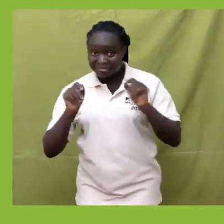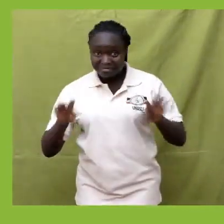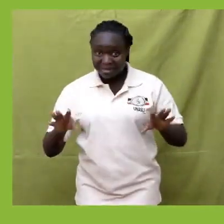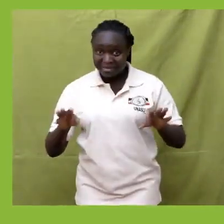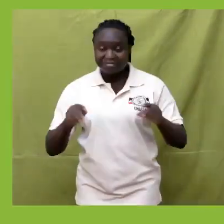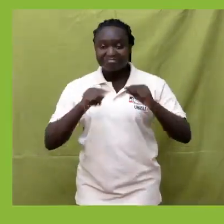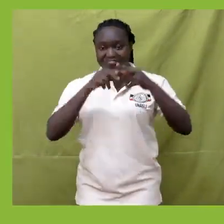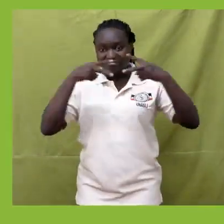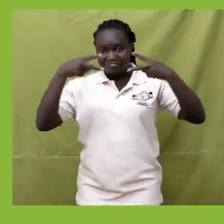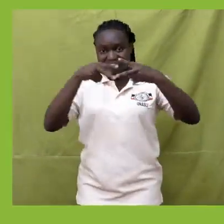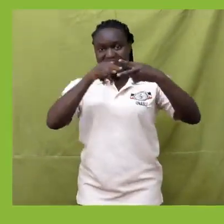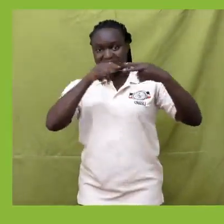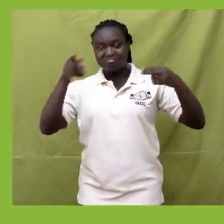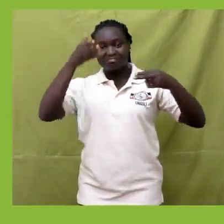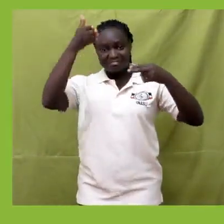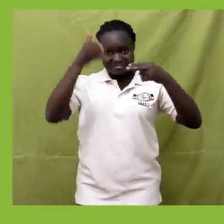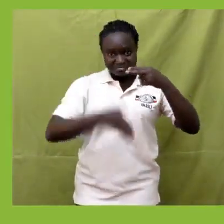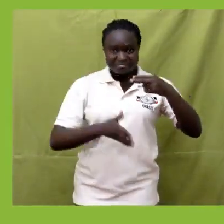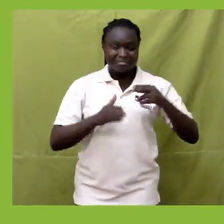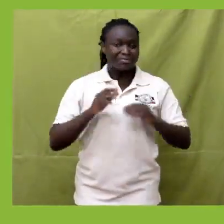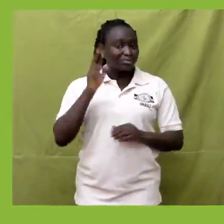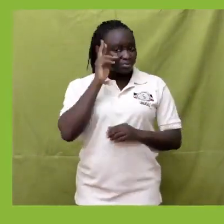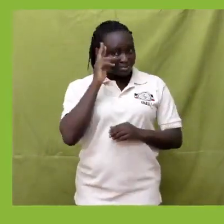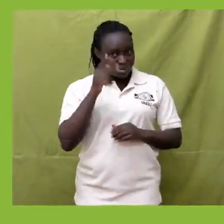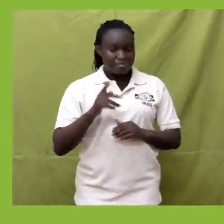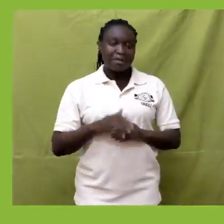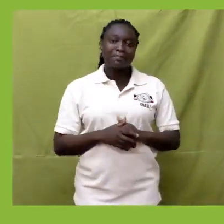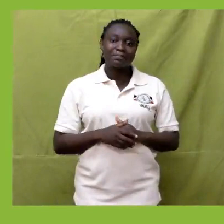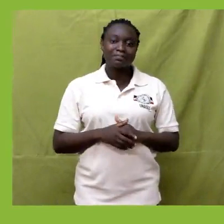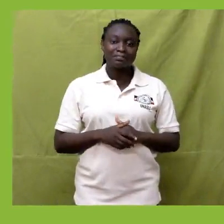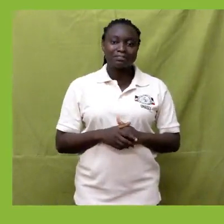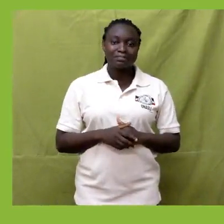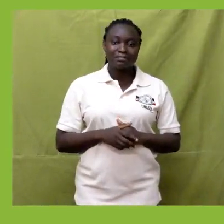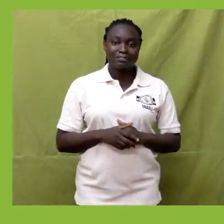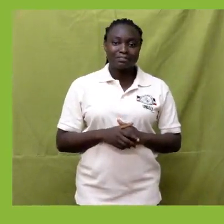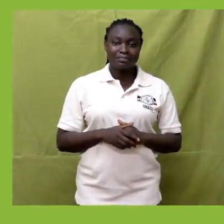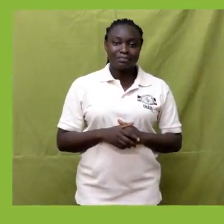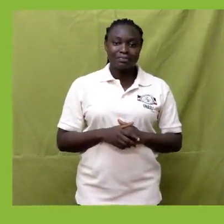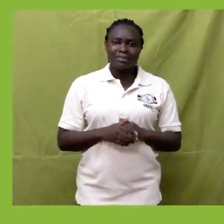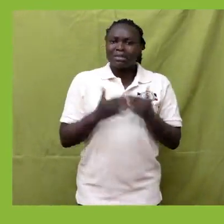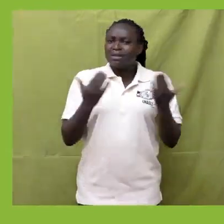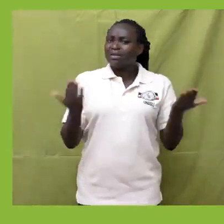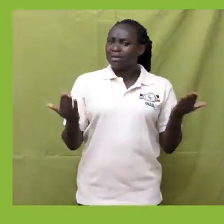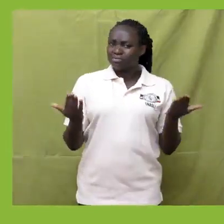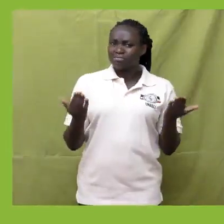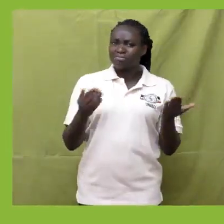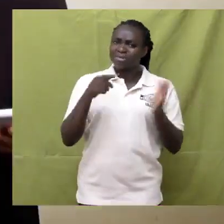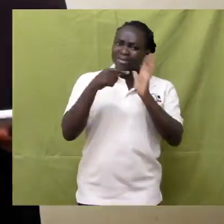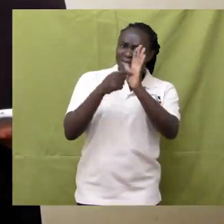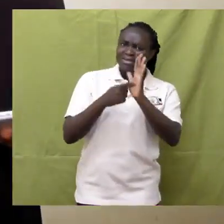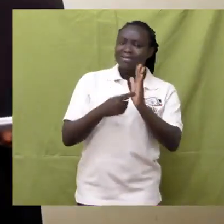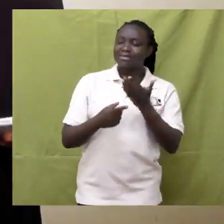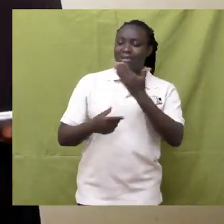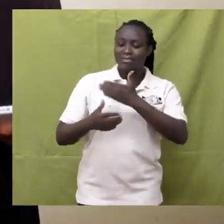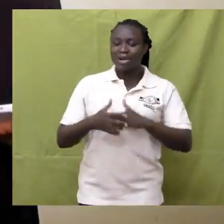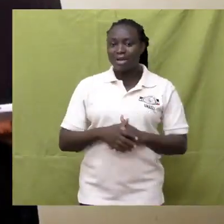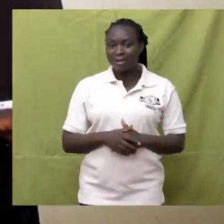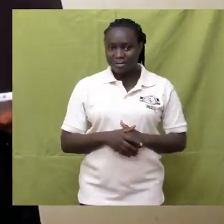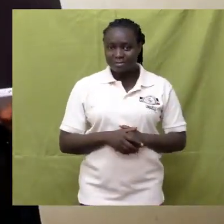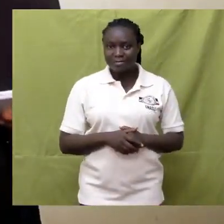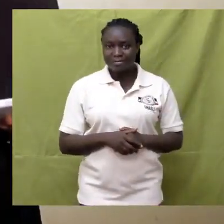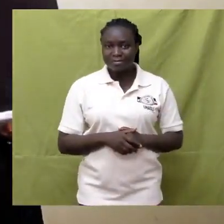same number of members. I want you to look at this example also